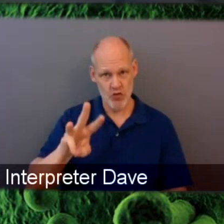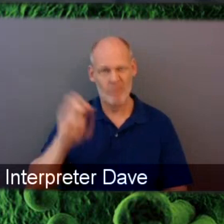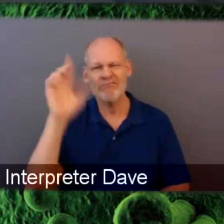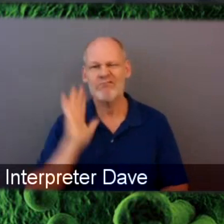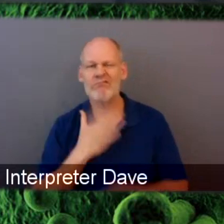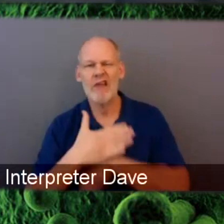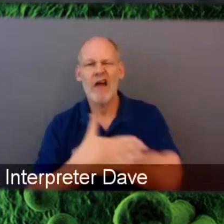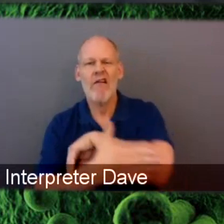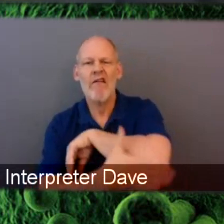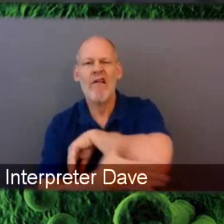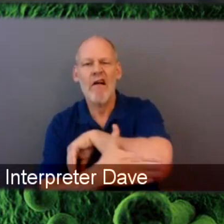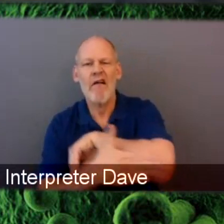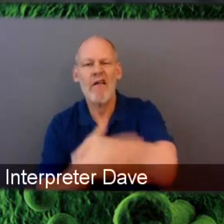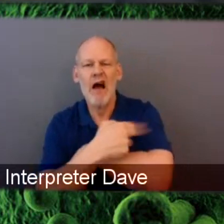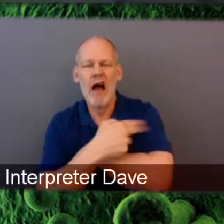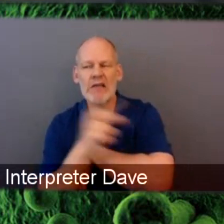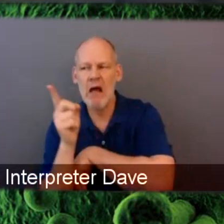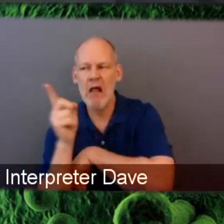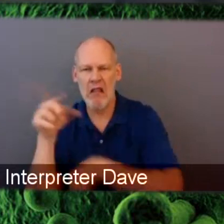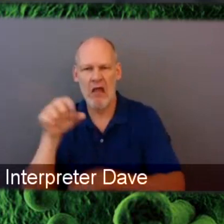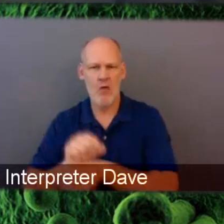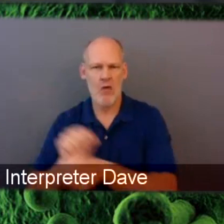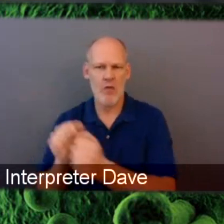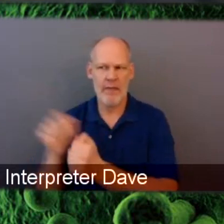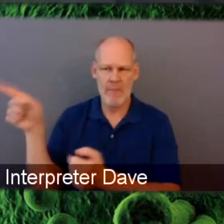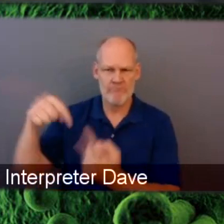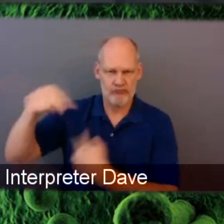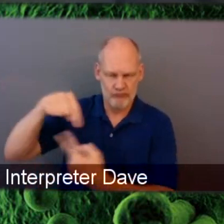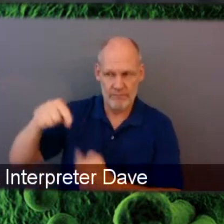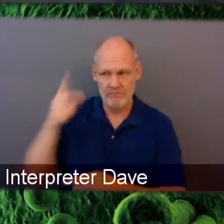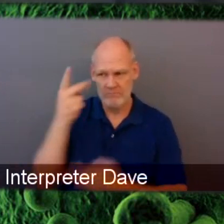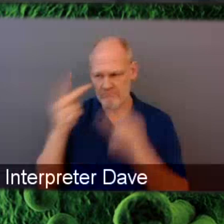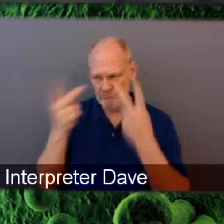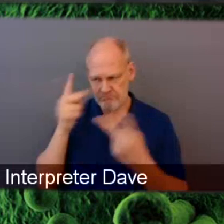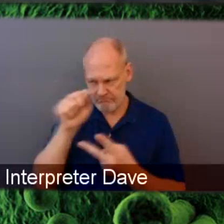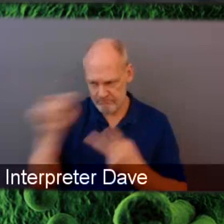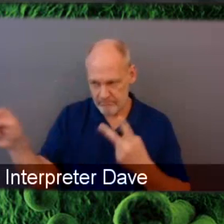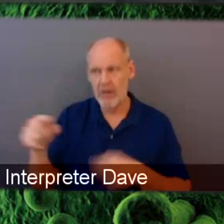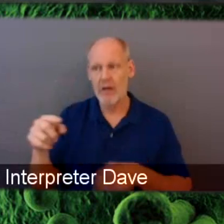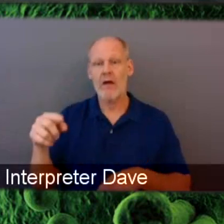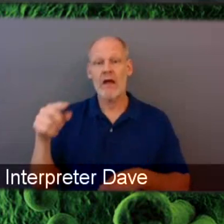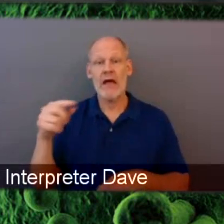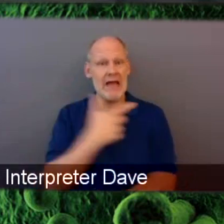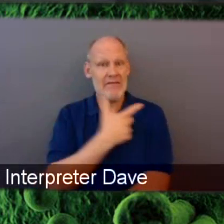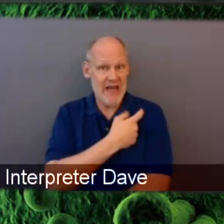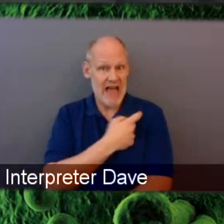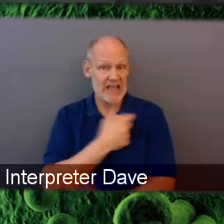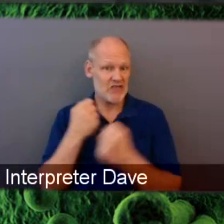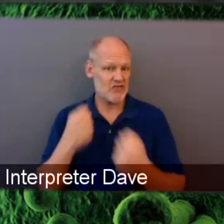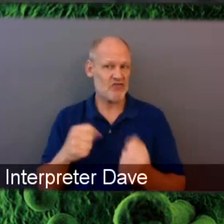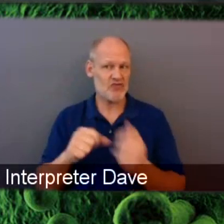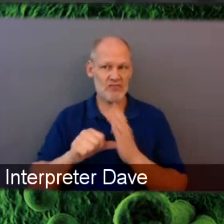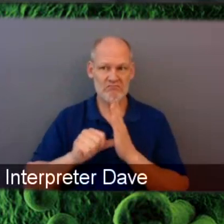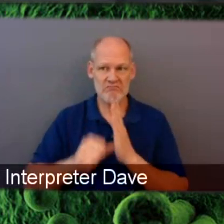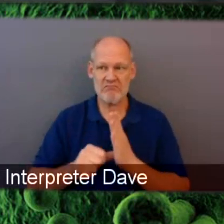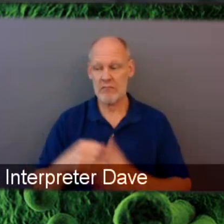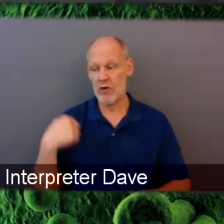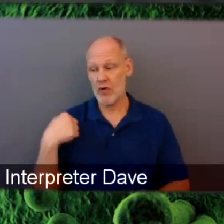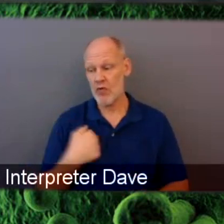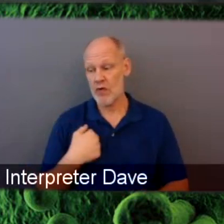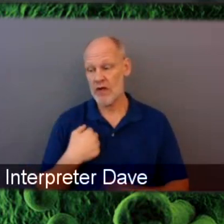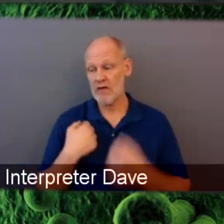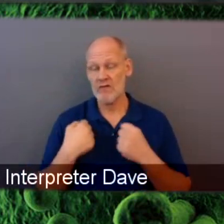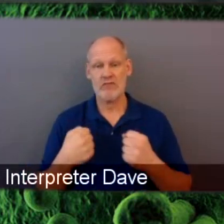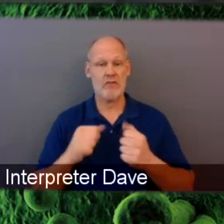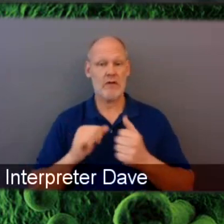general pediatric clinic. So vaccines are one of our big things. And we have among we have very competitive